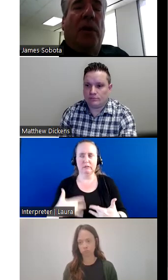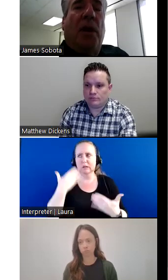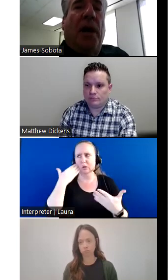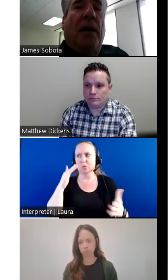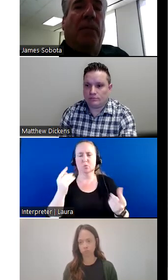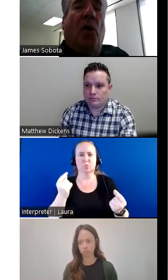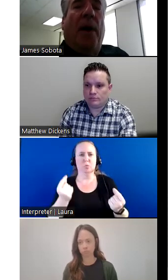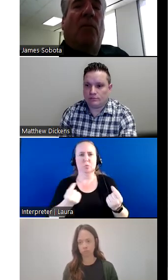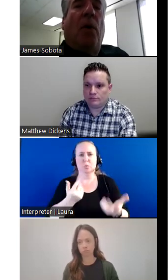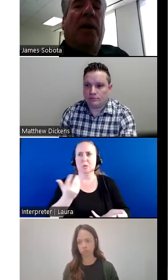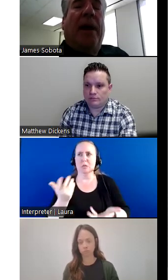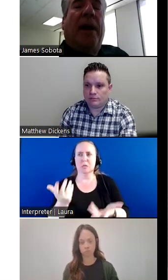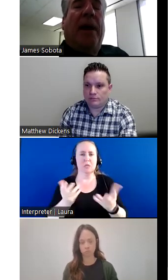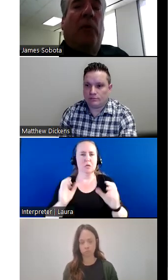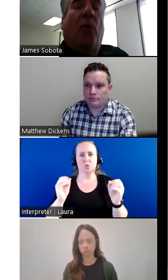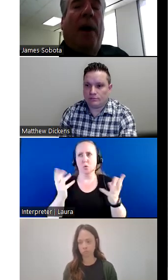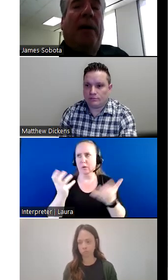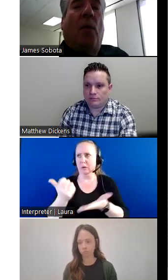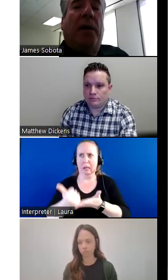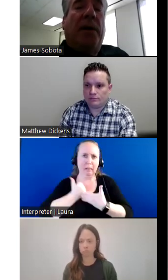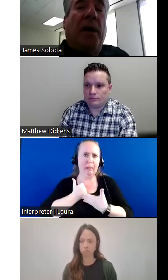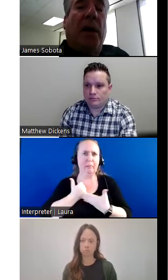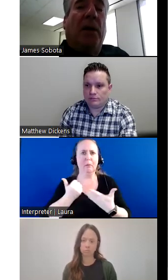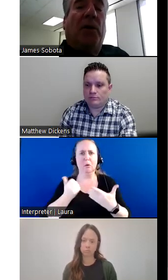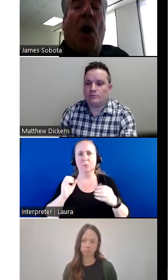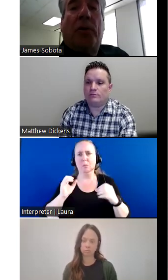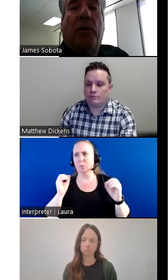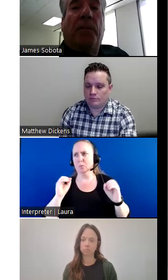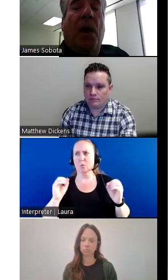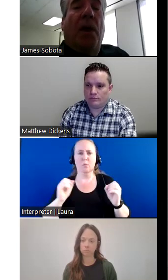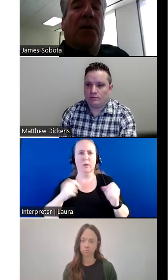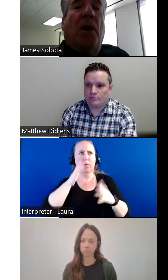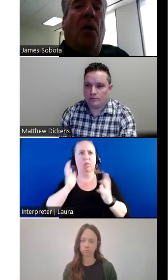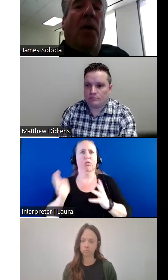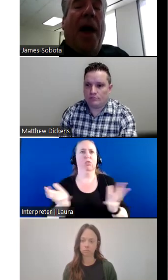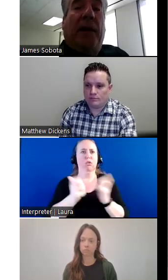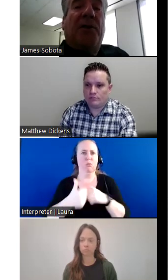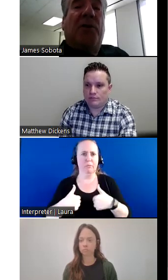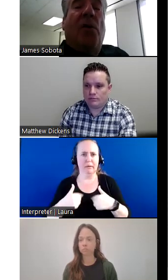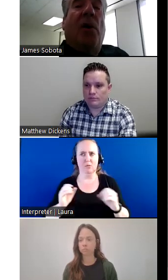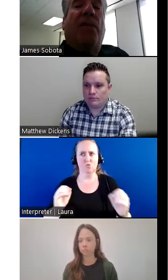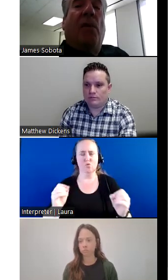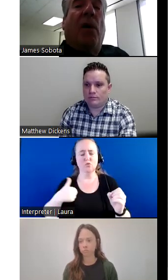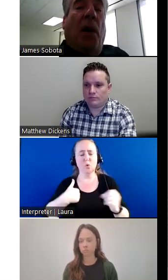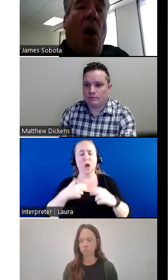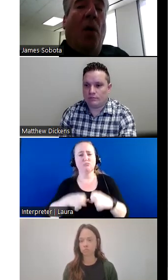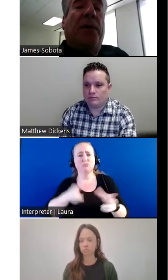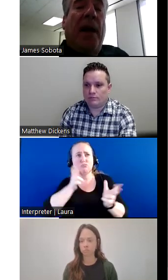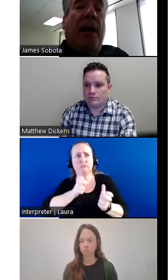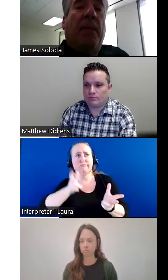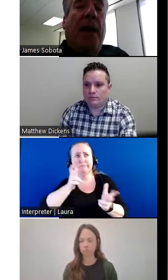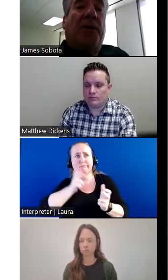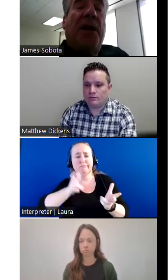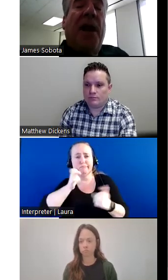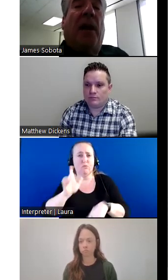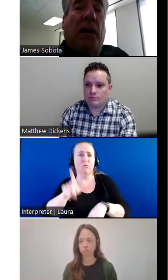to do. Uh, nobody wanted to help her. Nobody wanted to talk to her. So I listened to her for a long